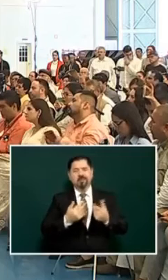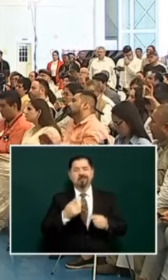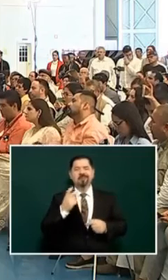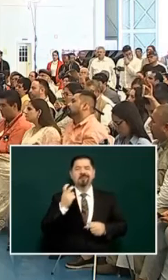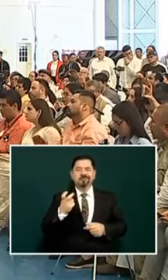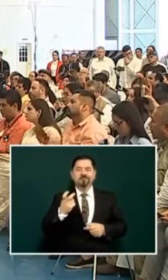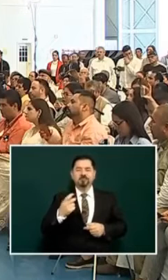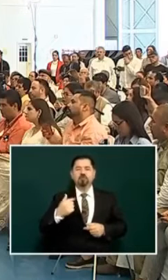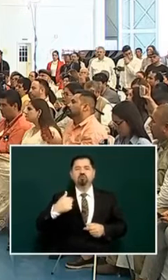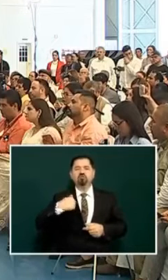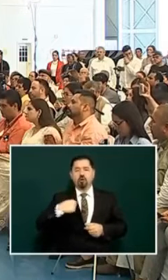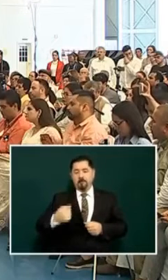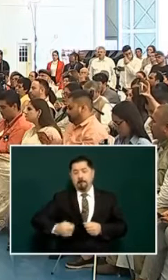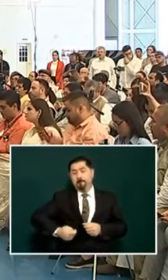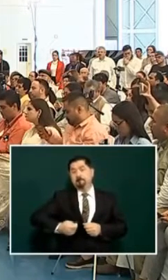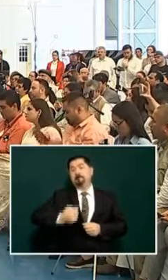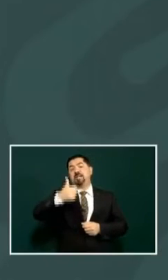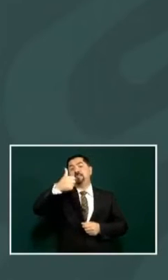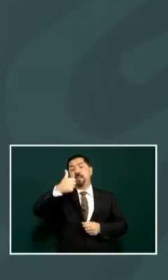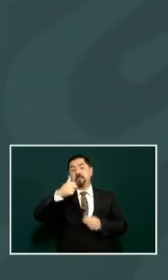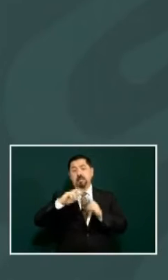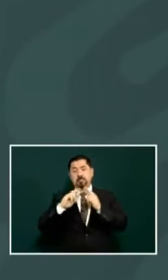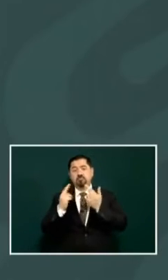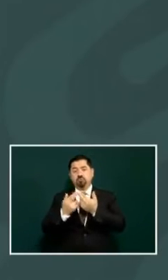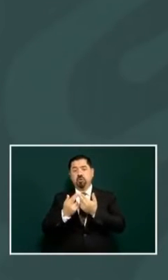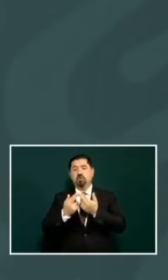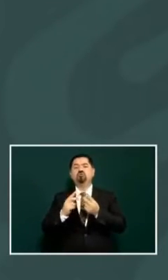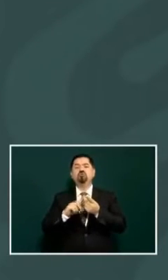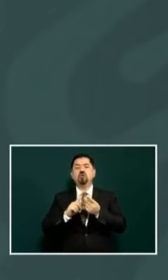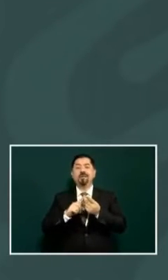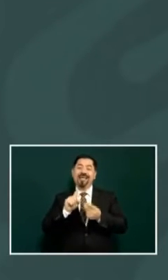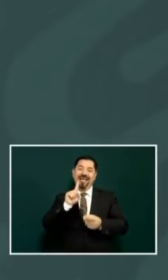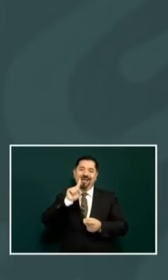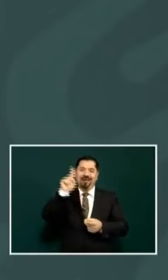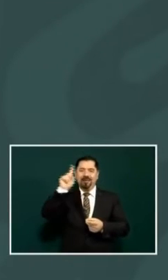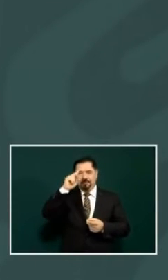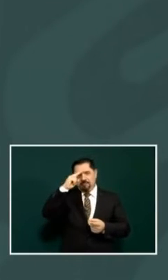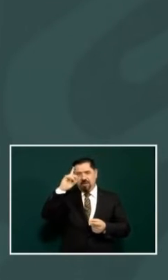response to the first meeting that we had